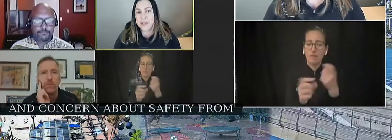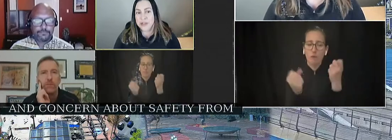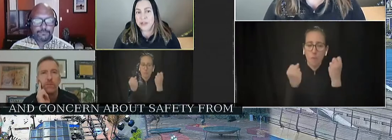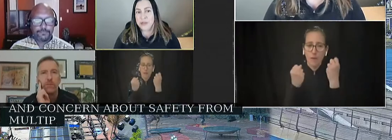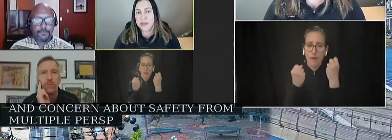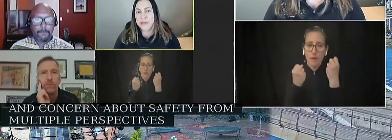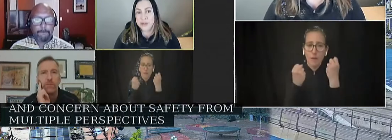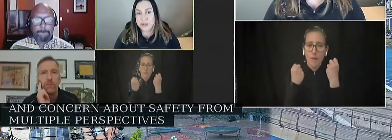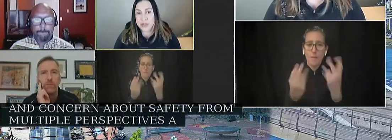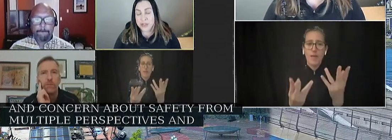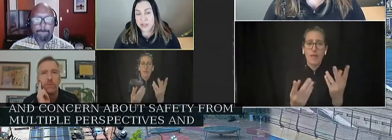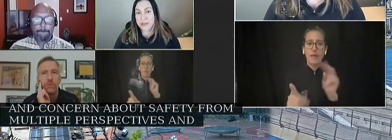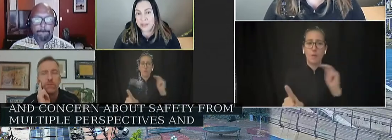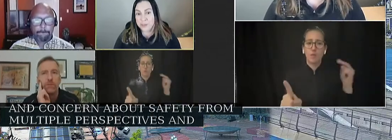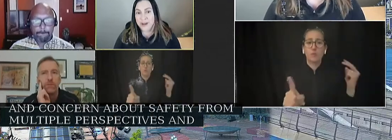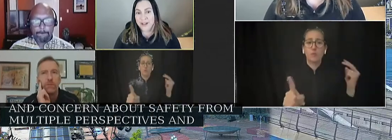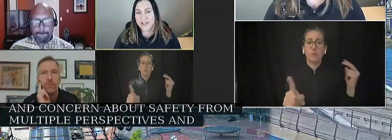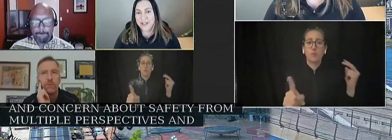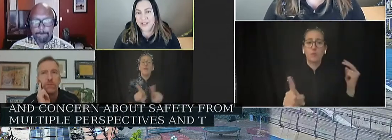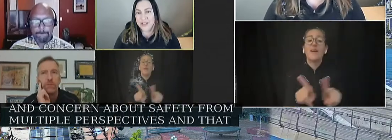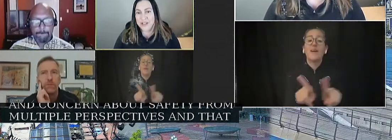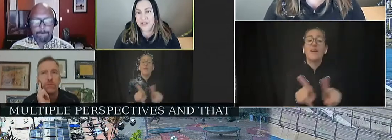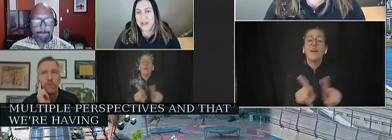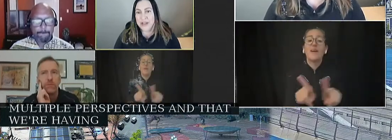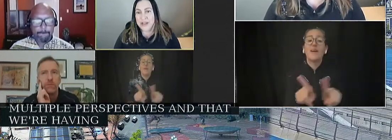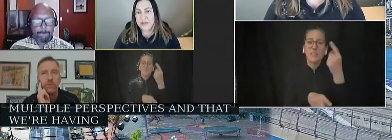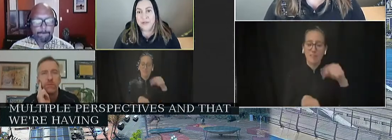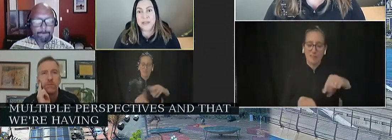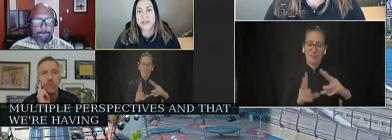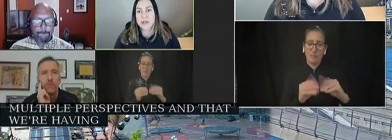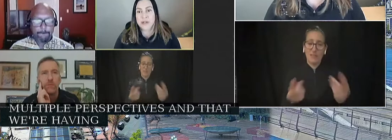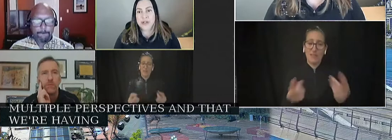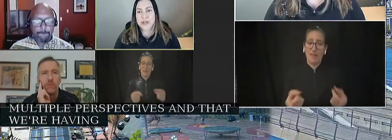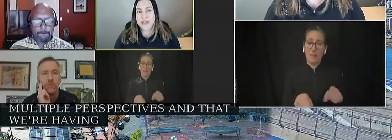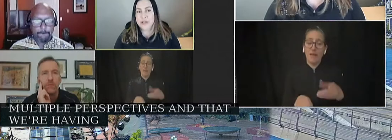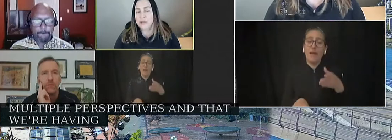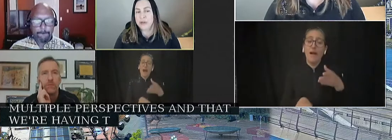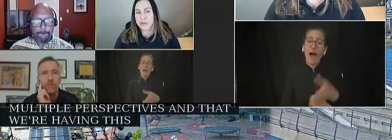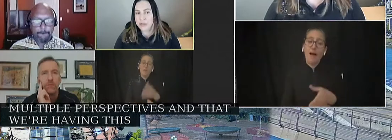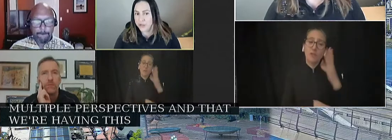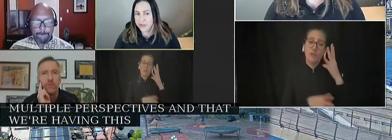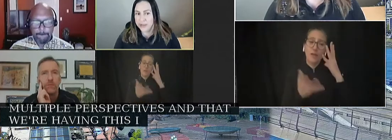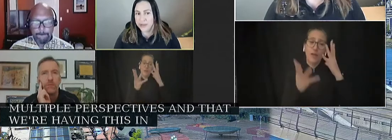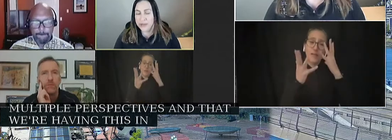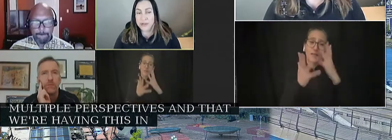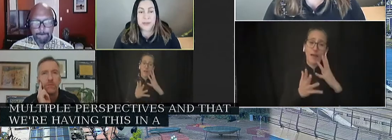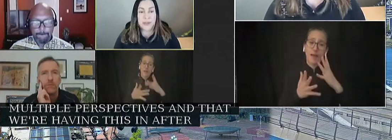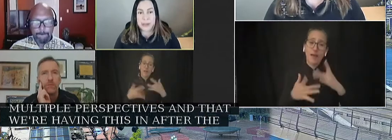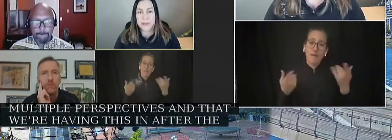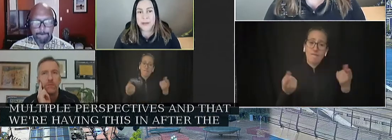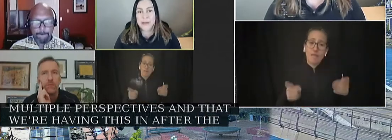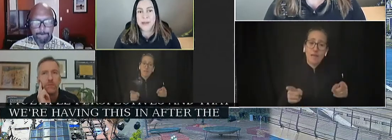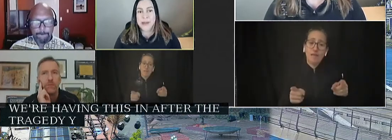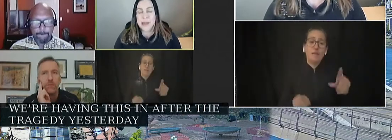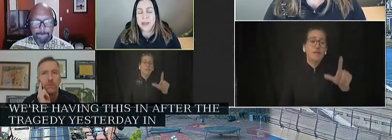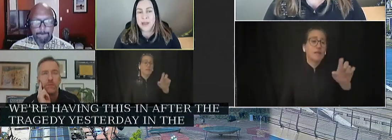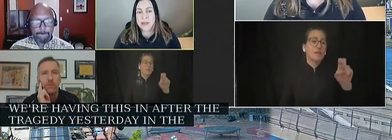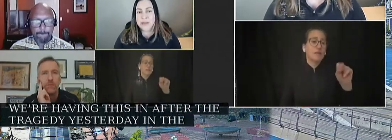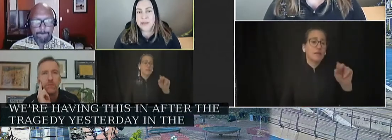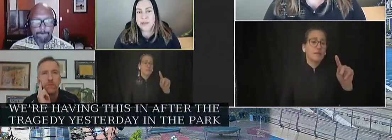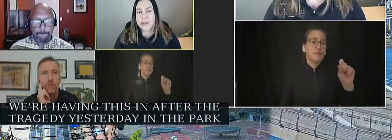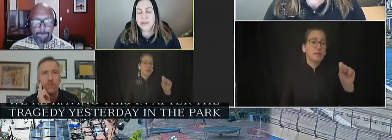we're having this session in the wake of the tragedy at Lenz Park just yesterday and of recent tragedies around the country that are still happening.